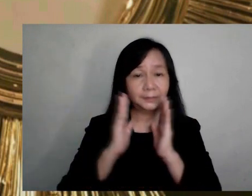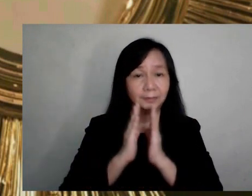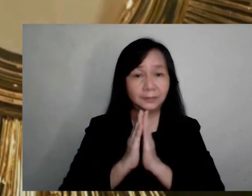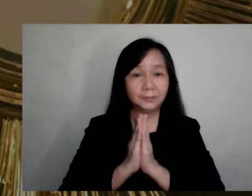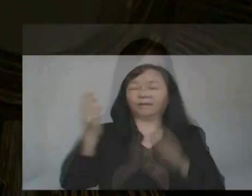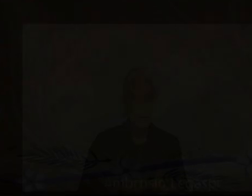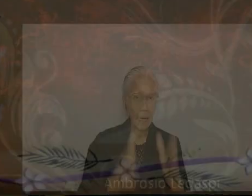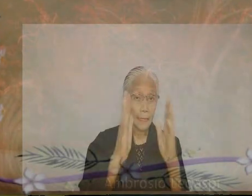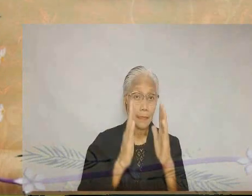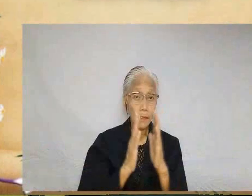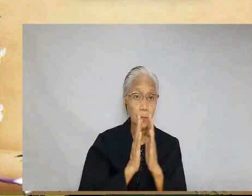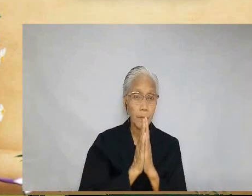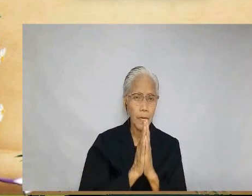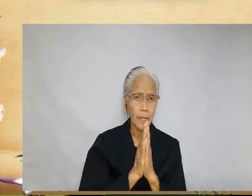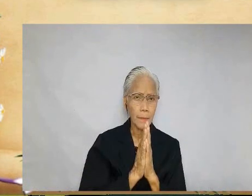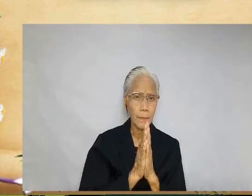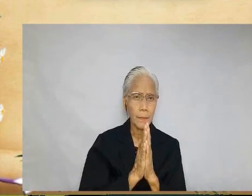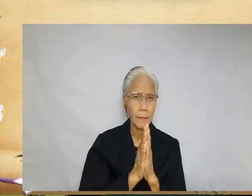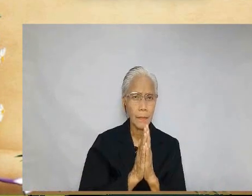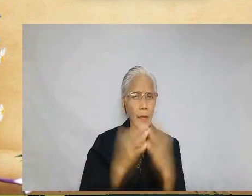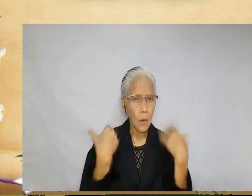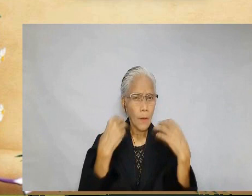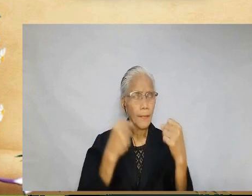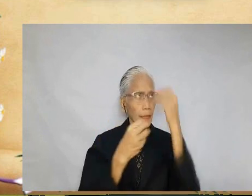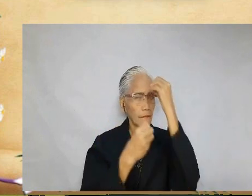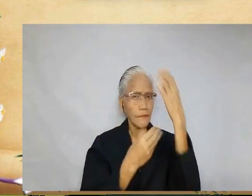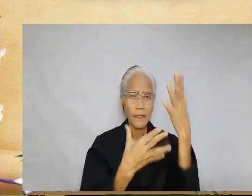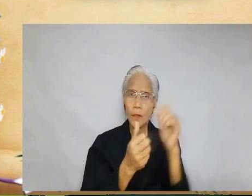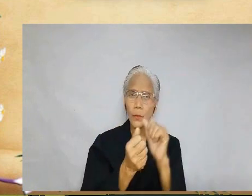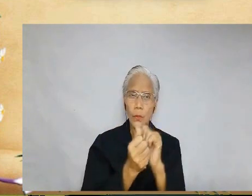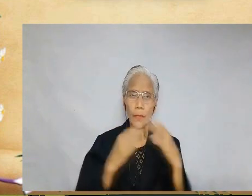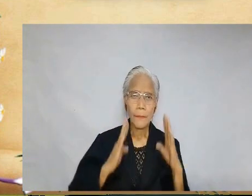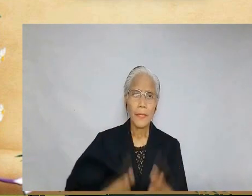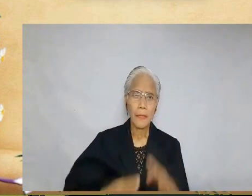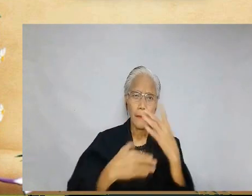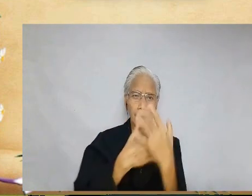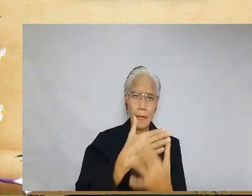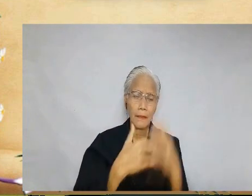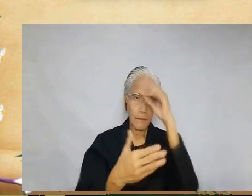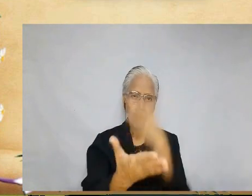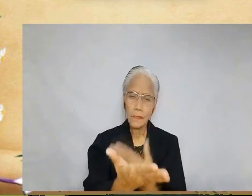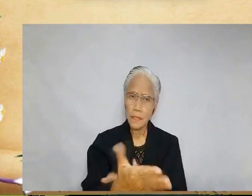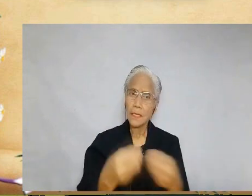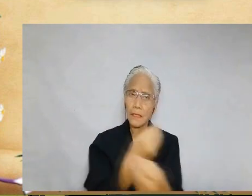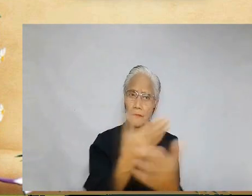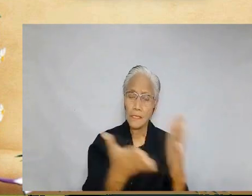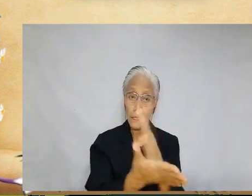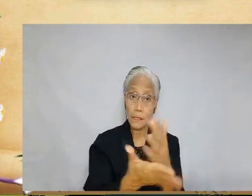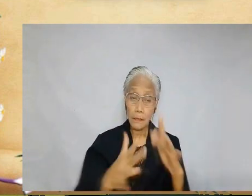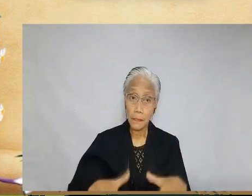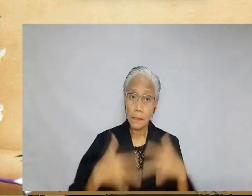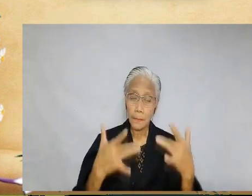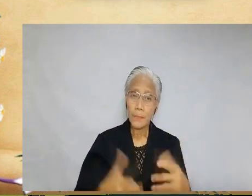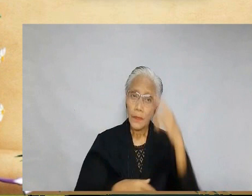Amen Let us pray Almighty Father, may the body and blood of your Son give us a share in his